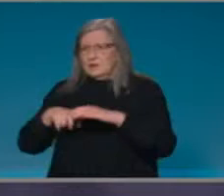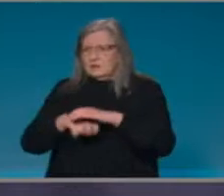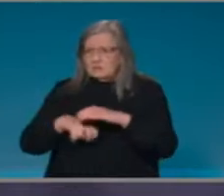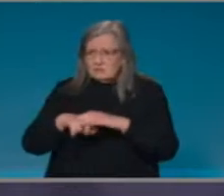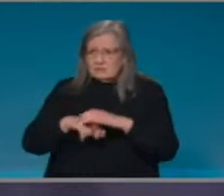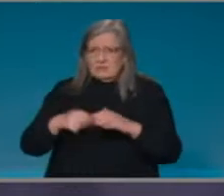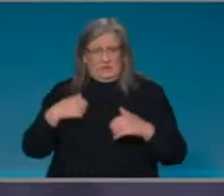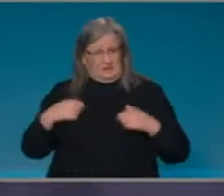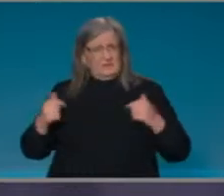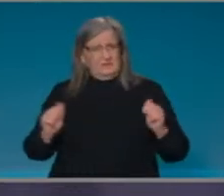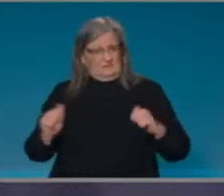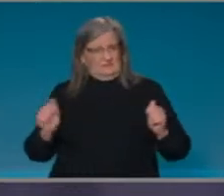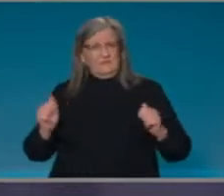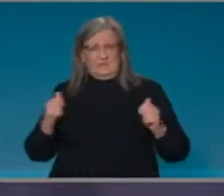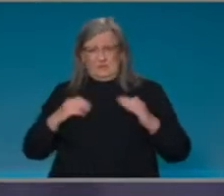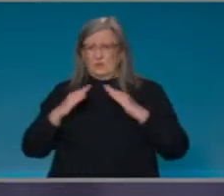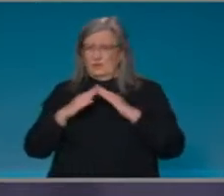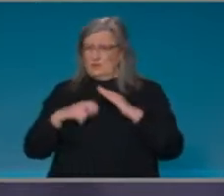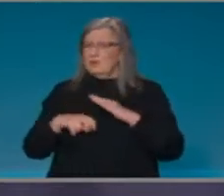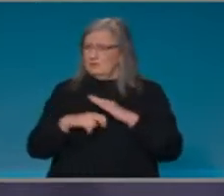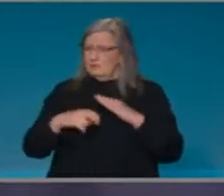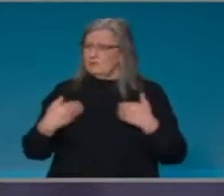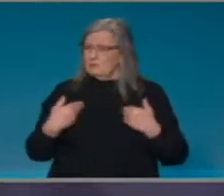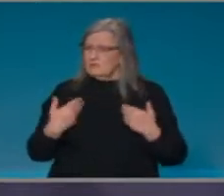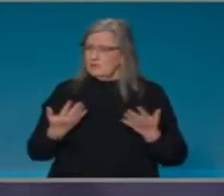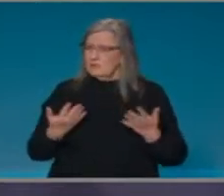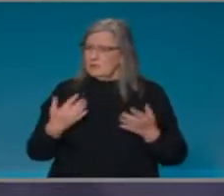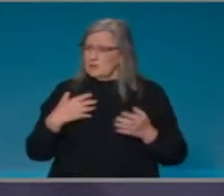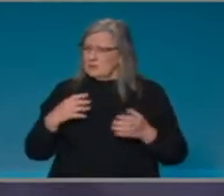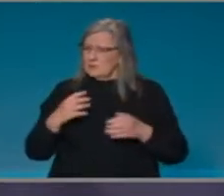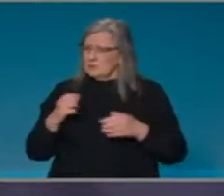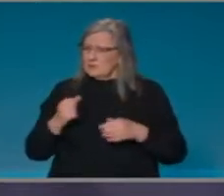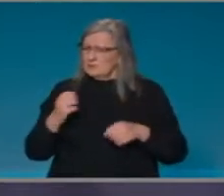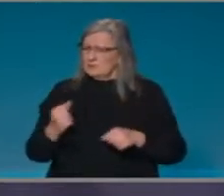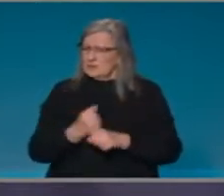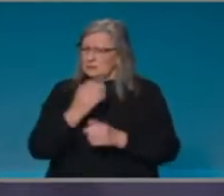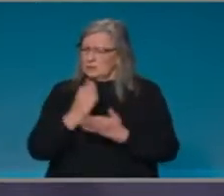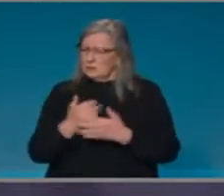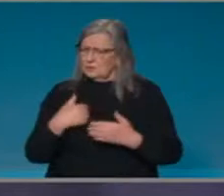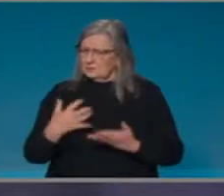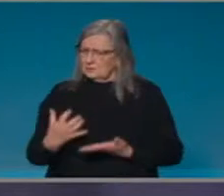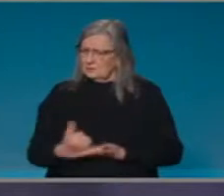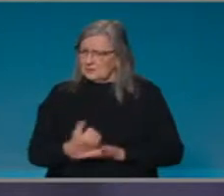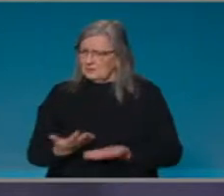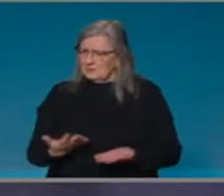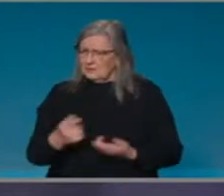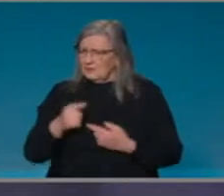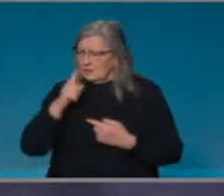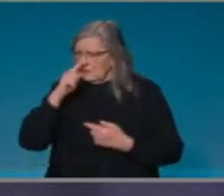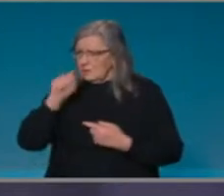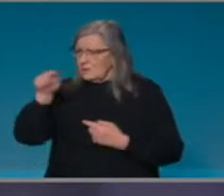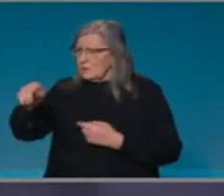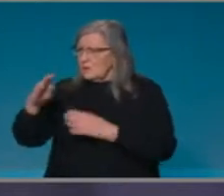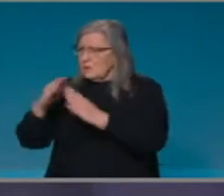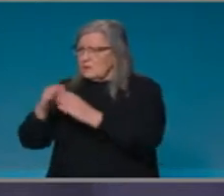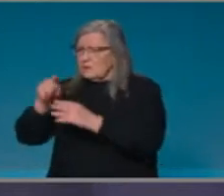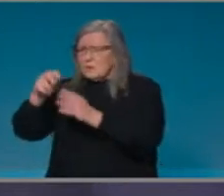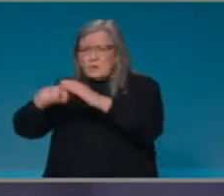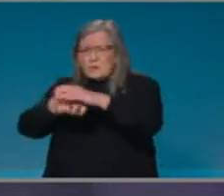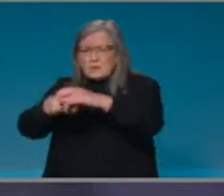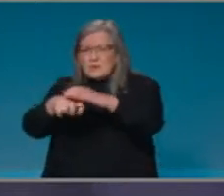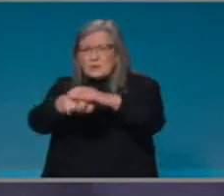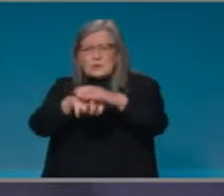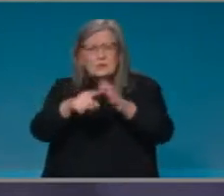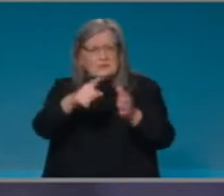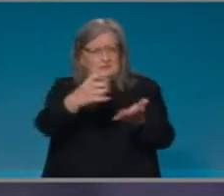We just need to look at how we keep ourselves safe and keep those in home quarantine safe. And what we will see, I think, in the coming